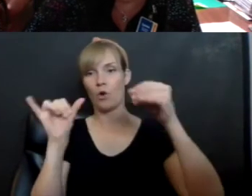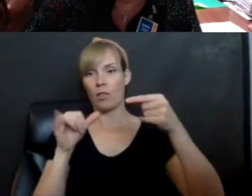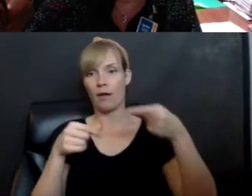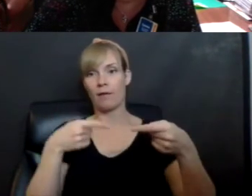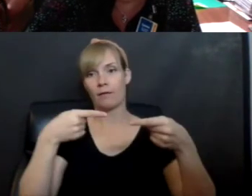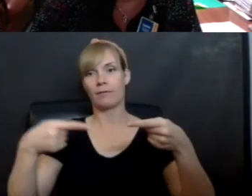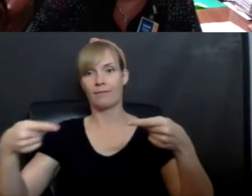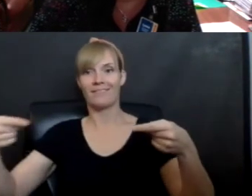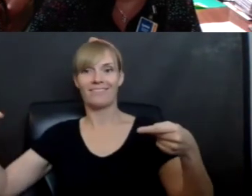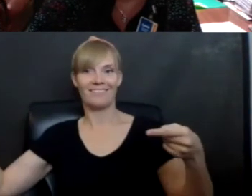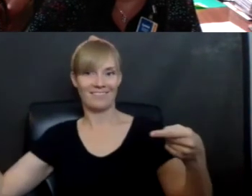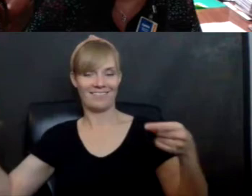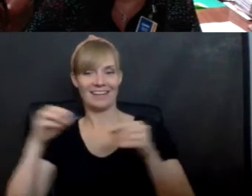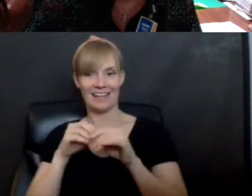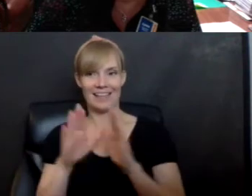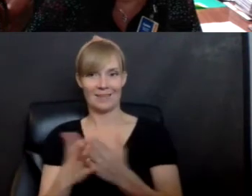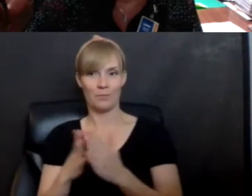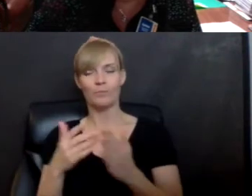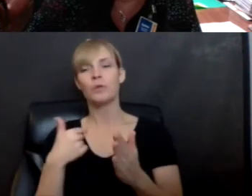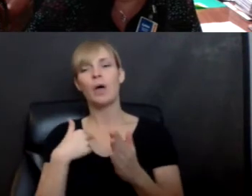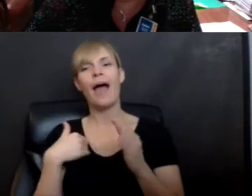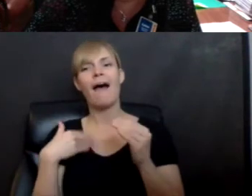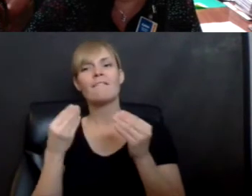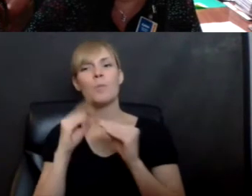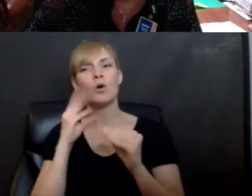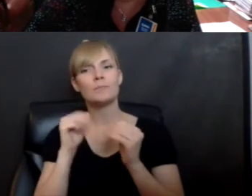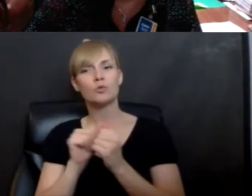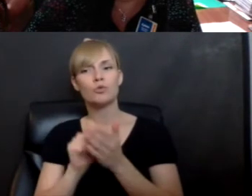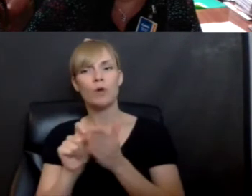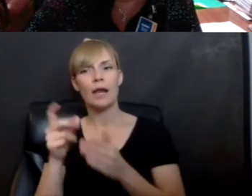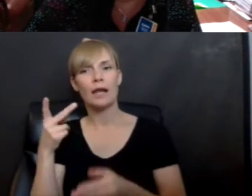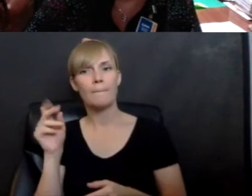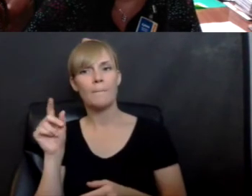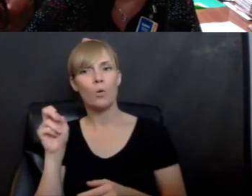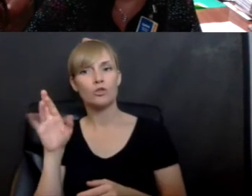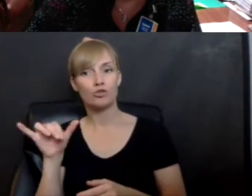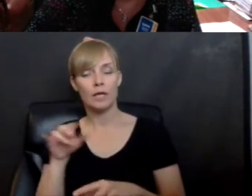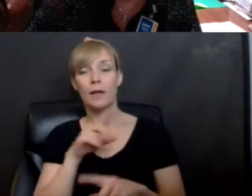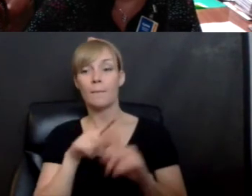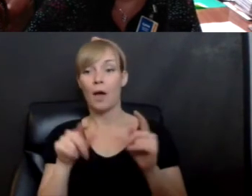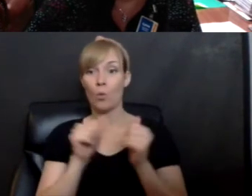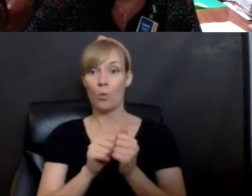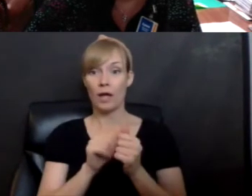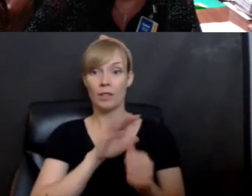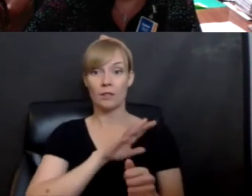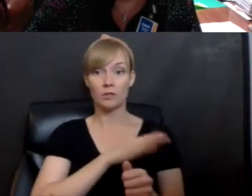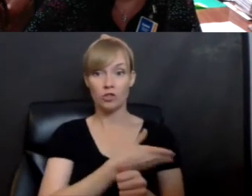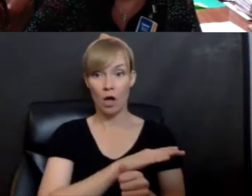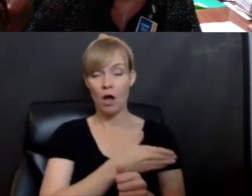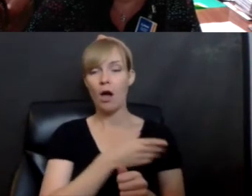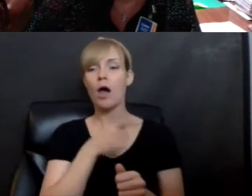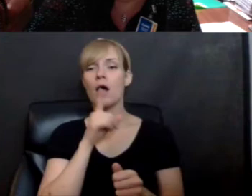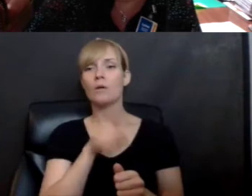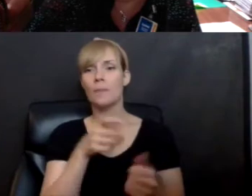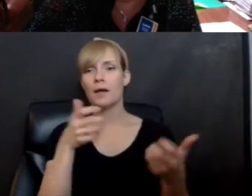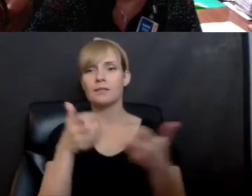poetry. Um, the thing I would say about songs is that with poetry in a book, you want to have it. So the rhythm and